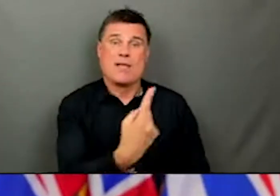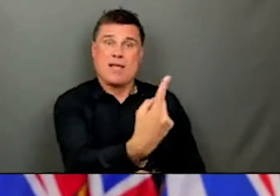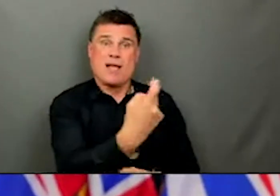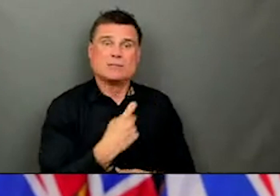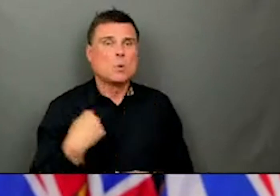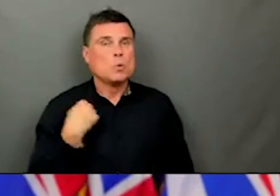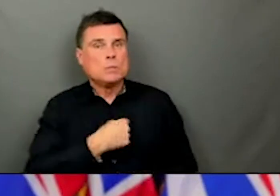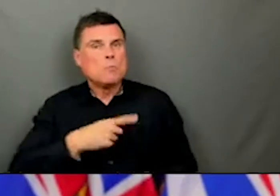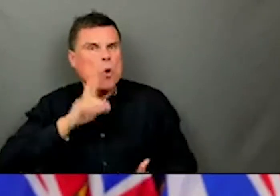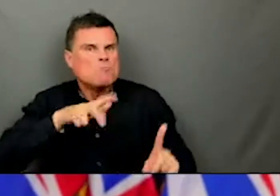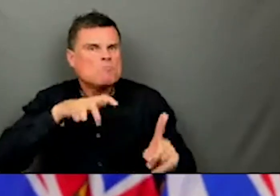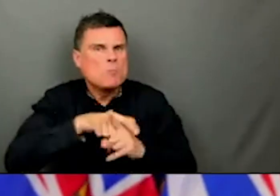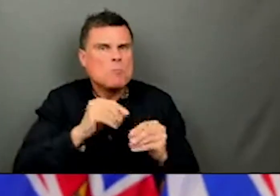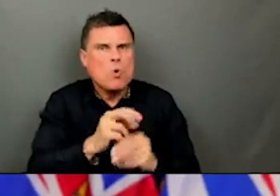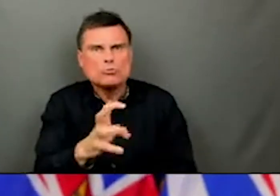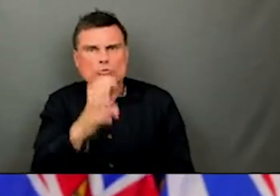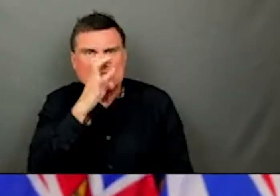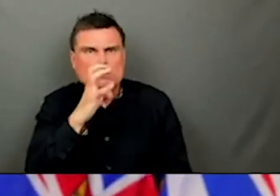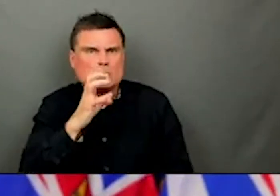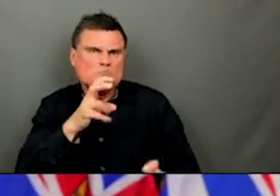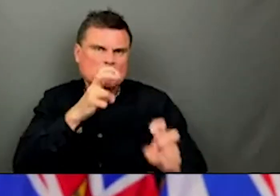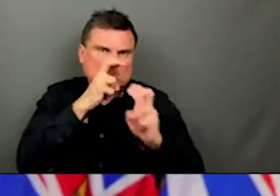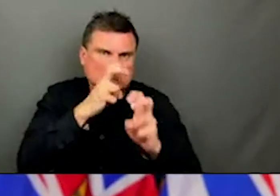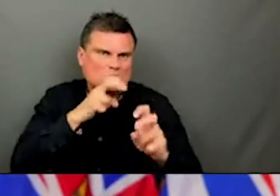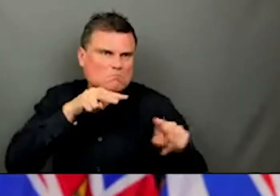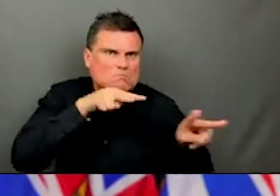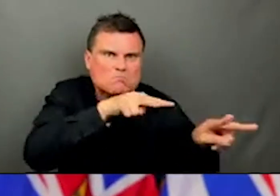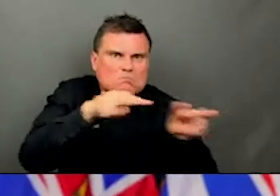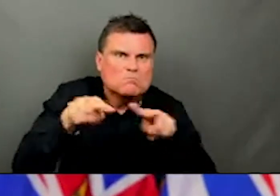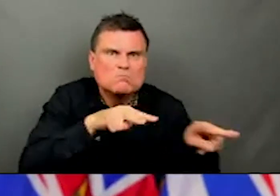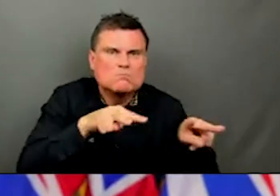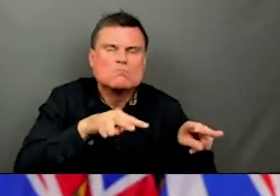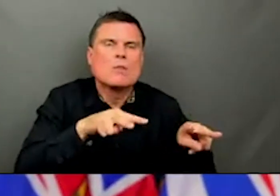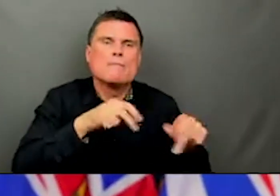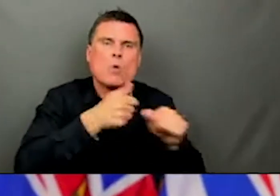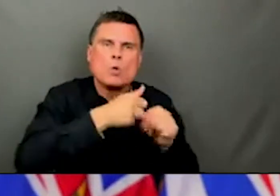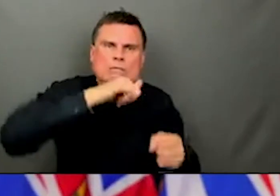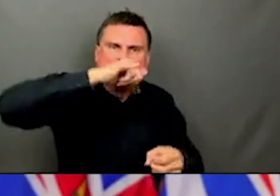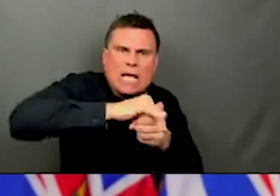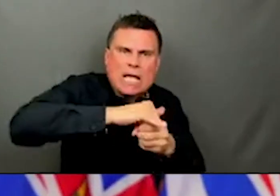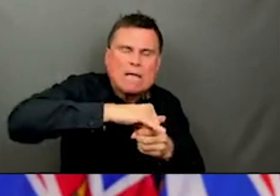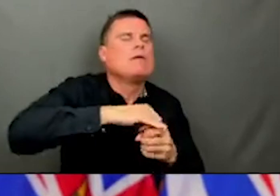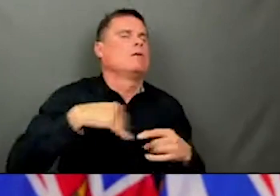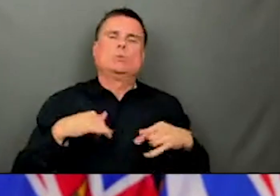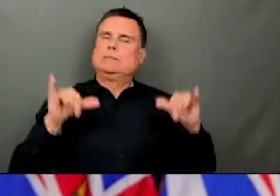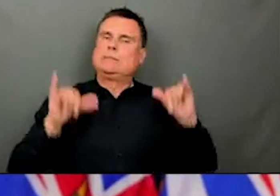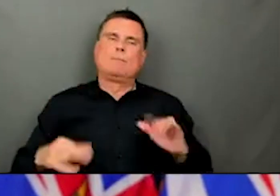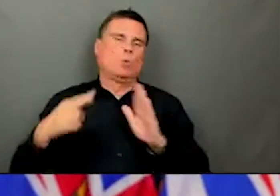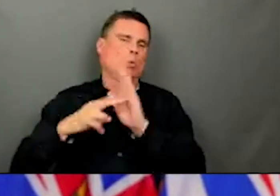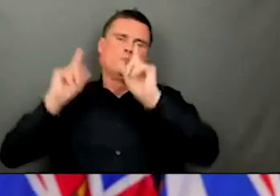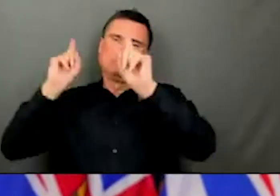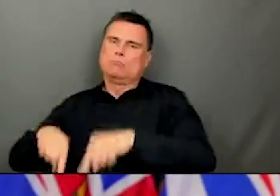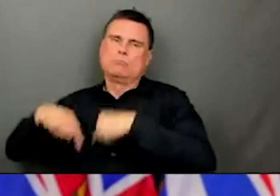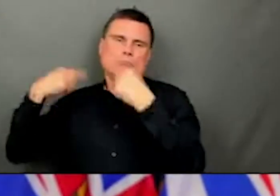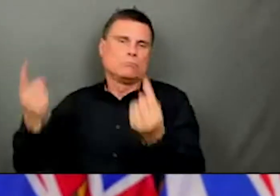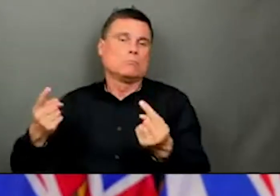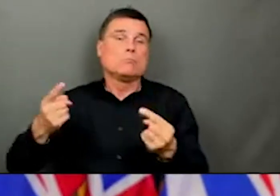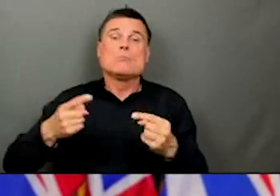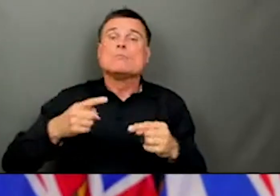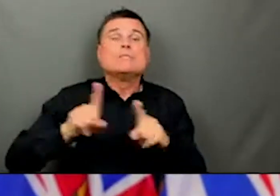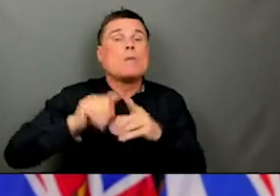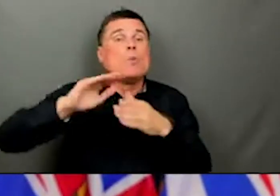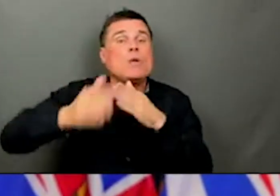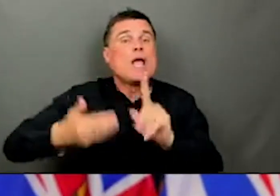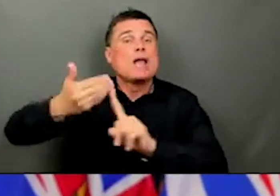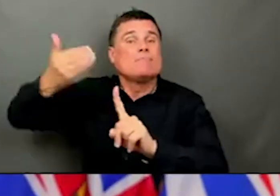the other health orders that Dr Henry has put in place, that will be as it has been on other days and other weekends. But again, it's critically